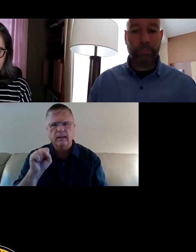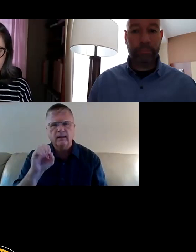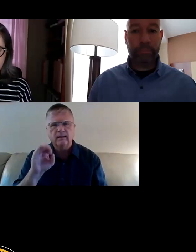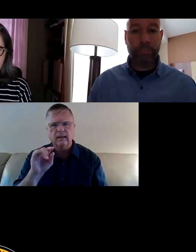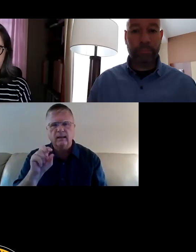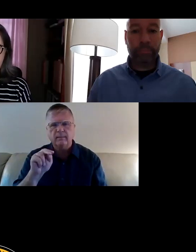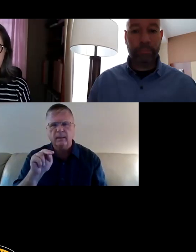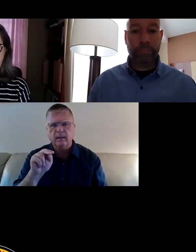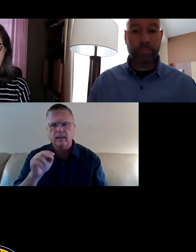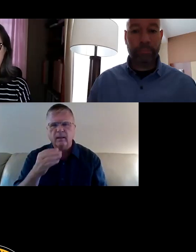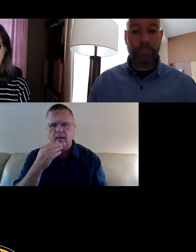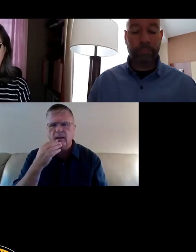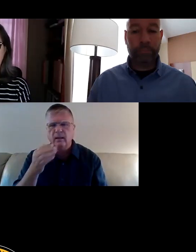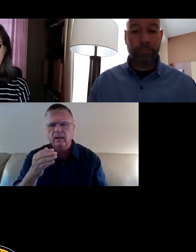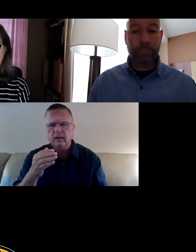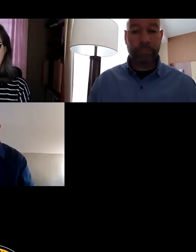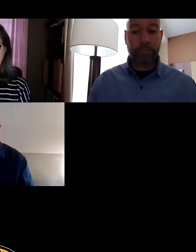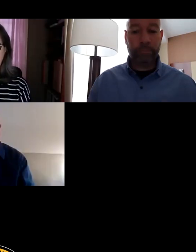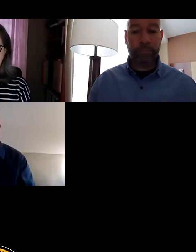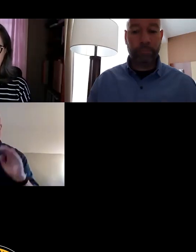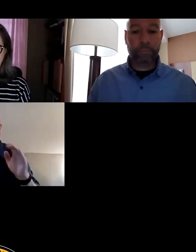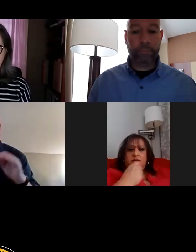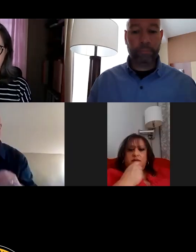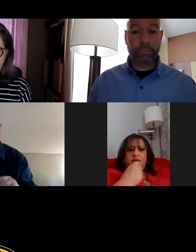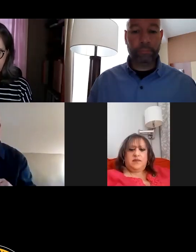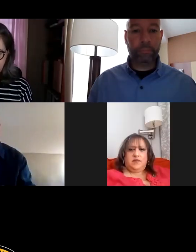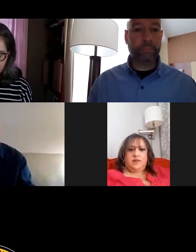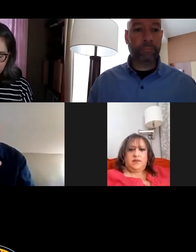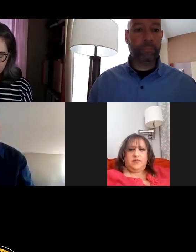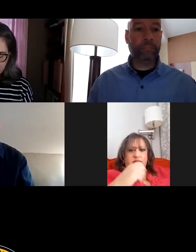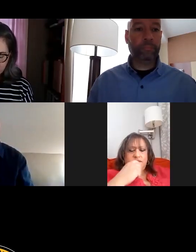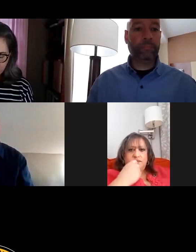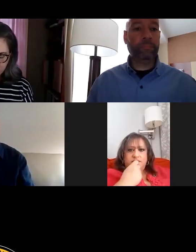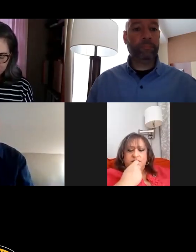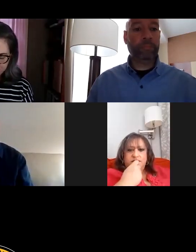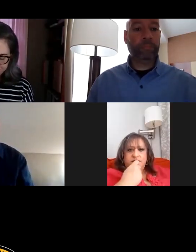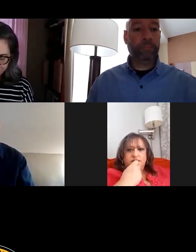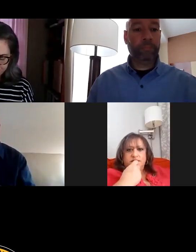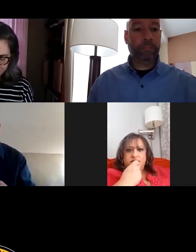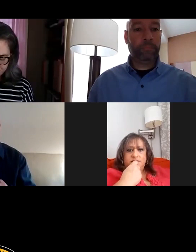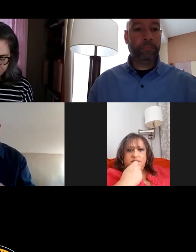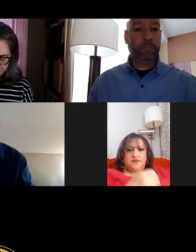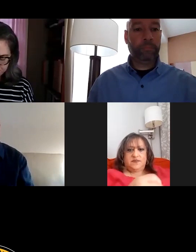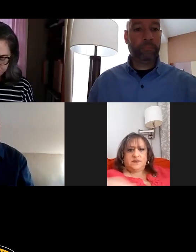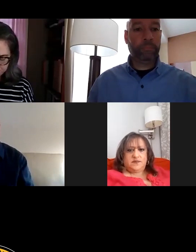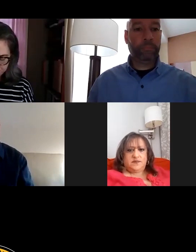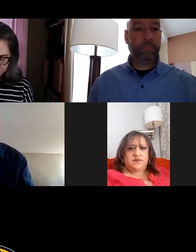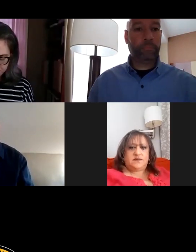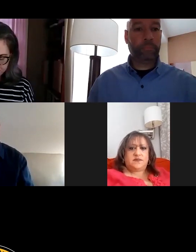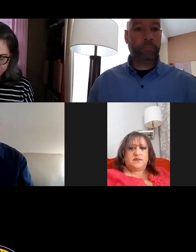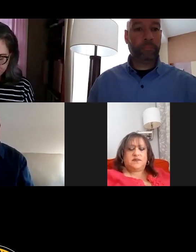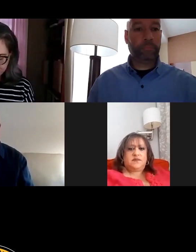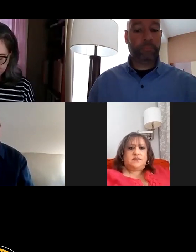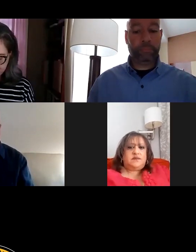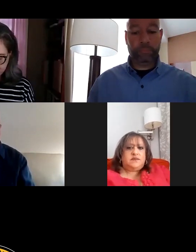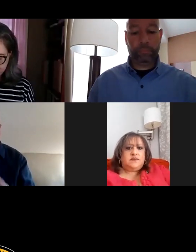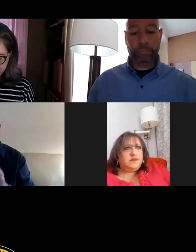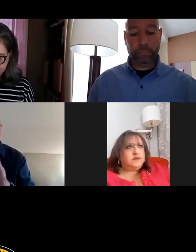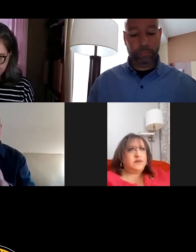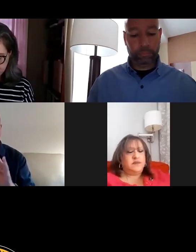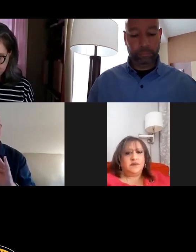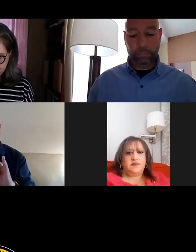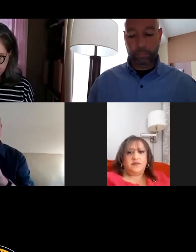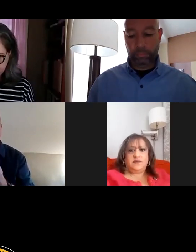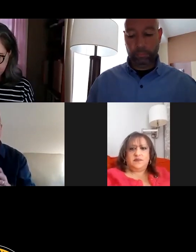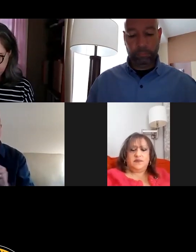Great. Thank you. Hello, everyone. Good morning, council members and staff. My name is Taylor Musil, and I'm a health policy coordinator with the